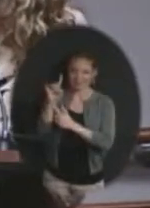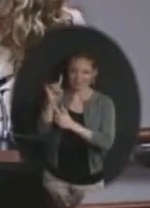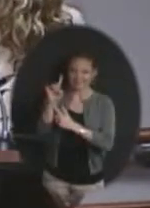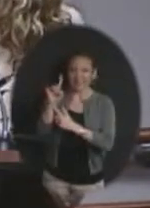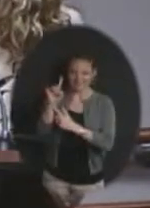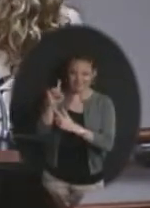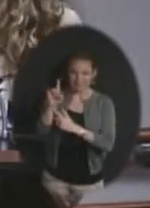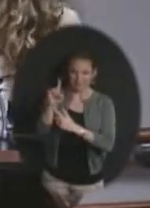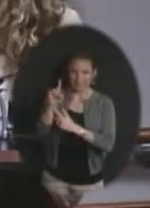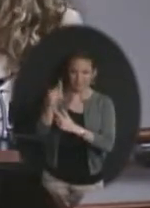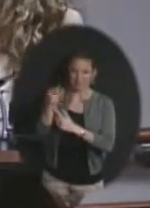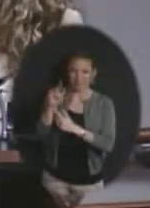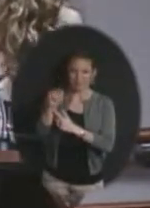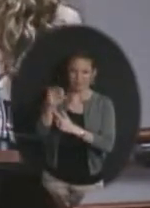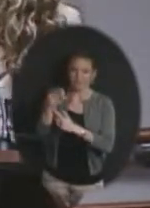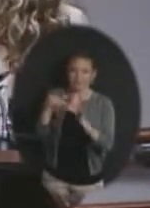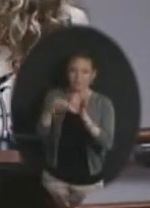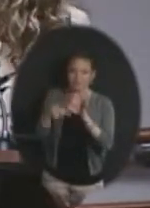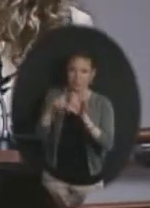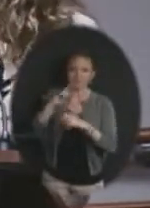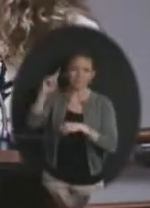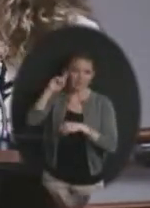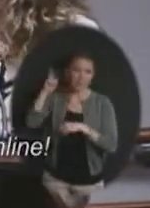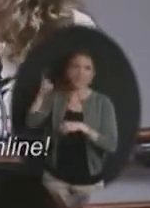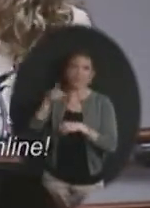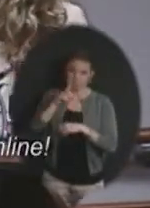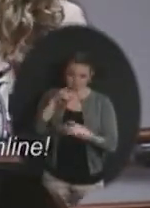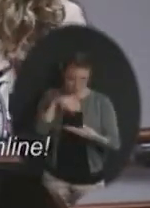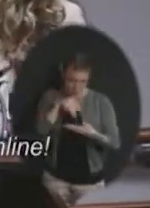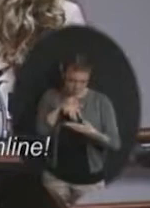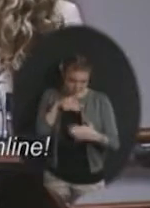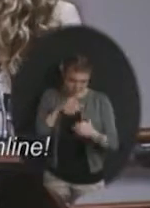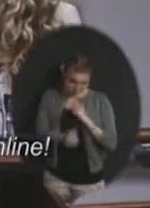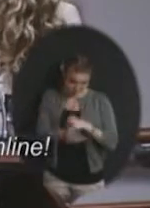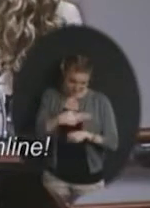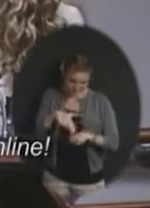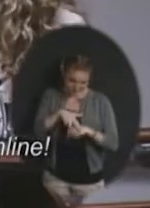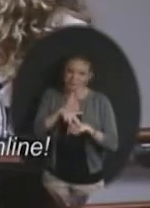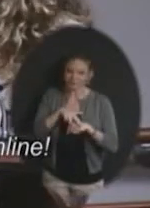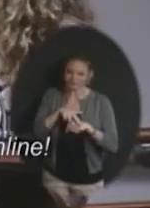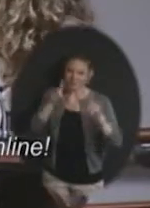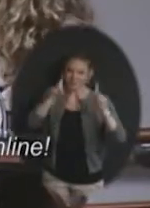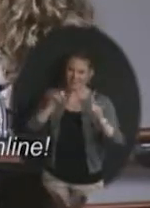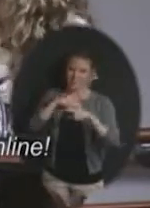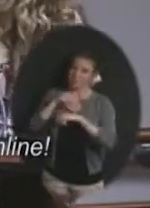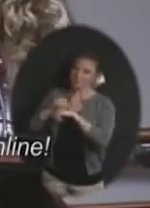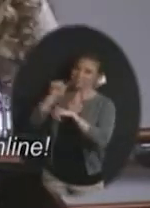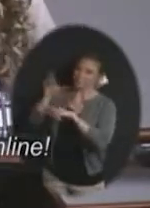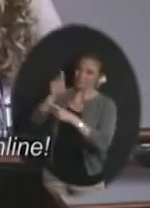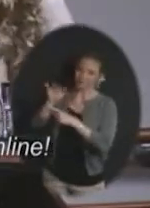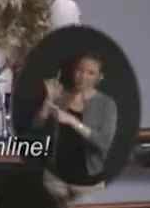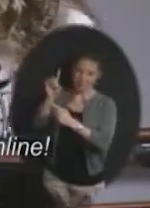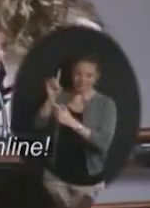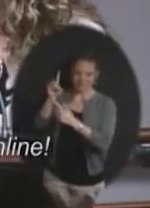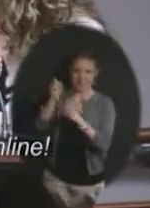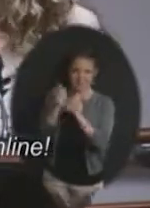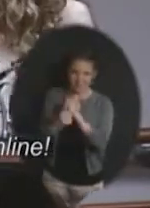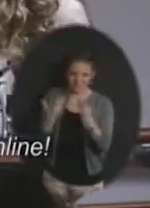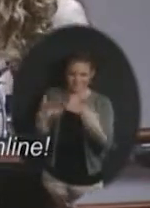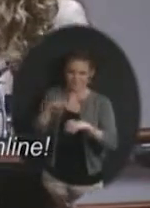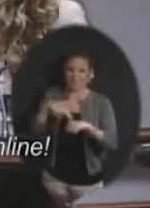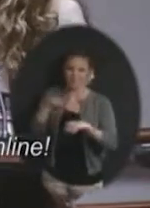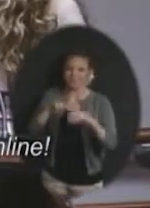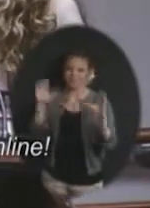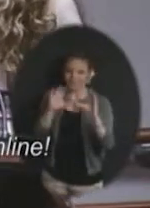Deaf by studying for and passing a national examination and submitting documentation to the national registry. I'd like to ask the following